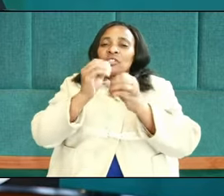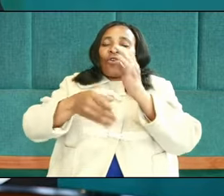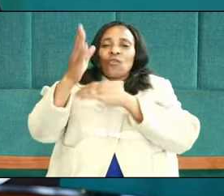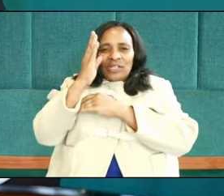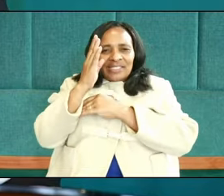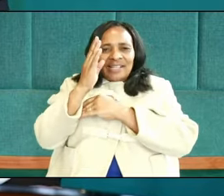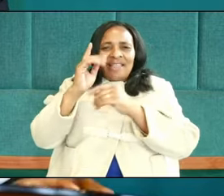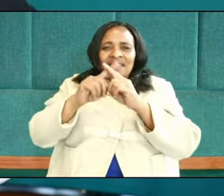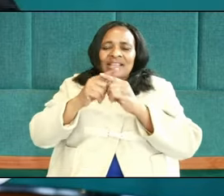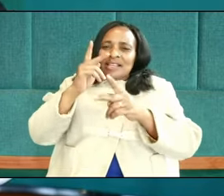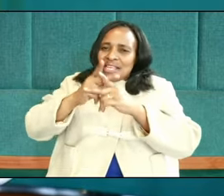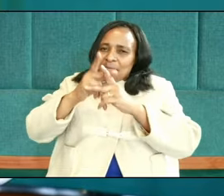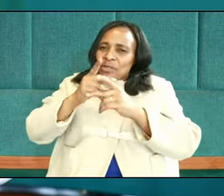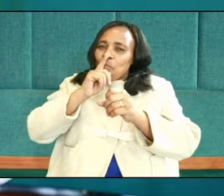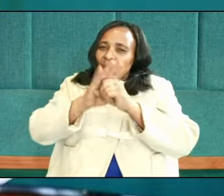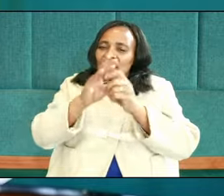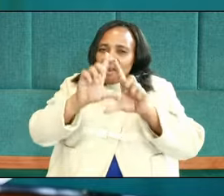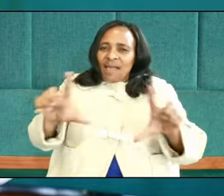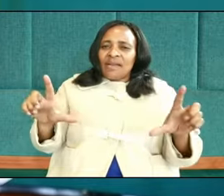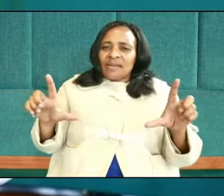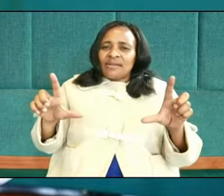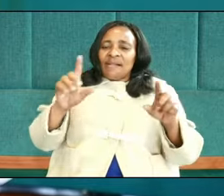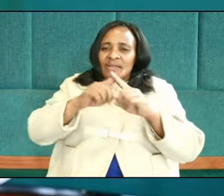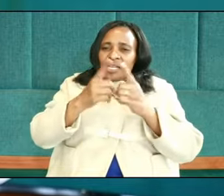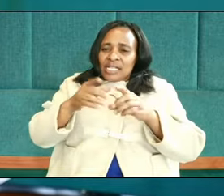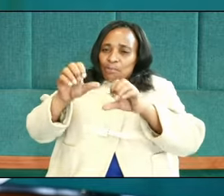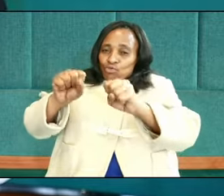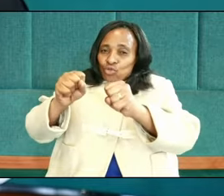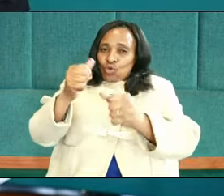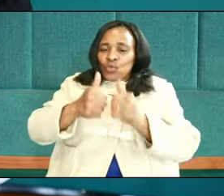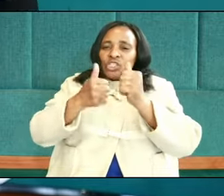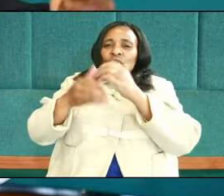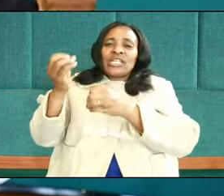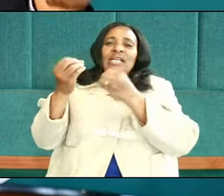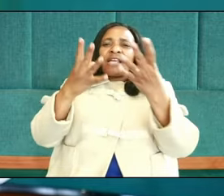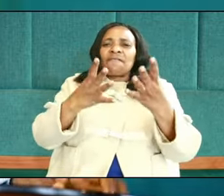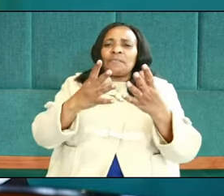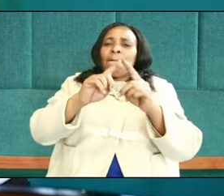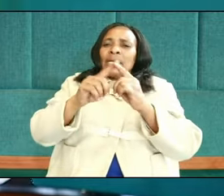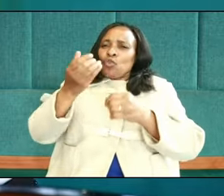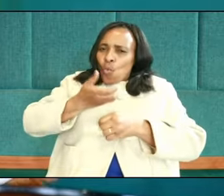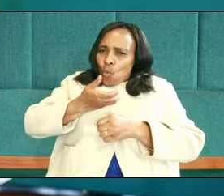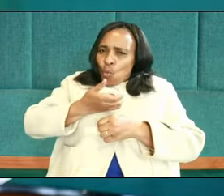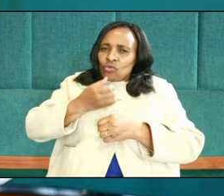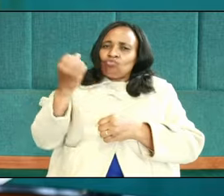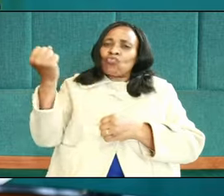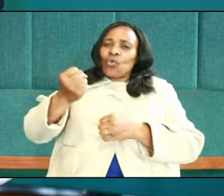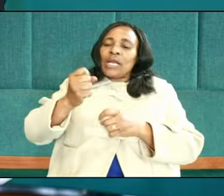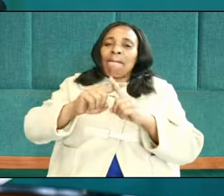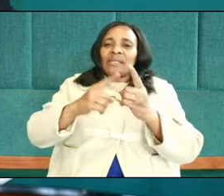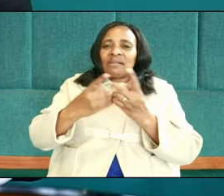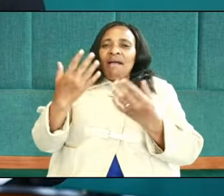not gain the promised land, they did not gain the possession that God gave to them by their own sword, nor did their own